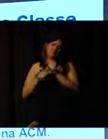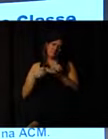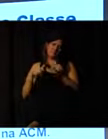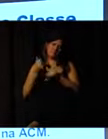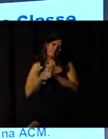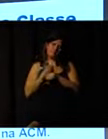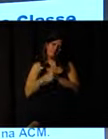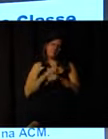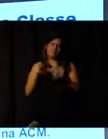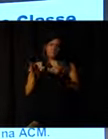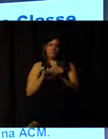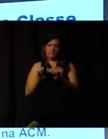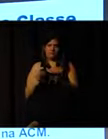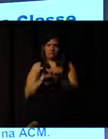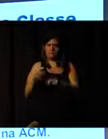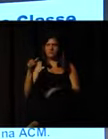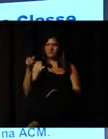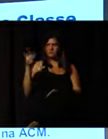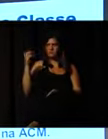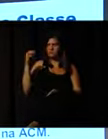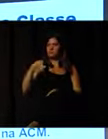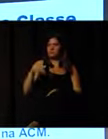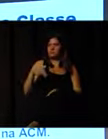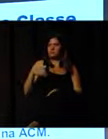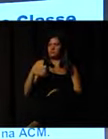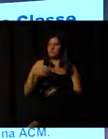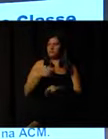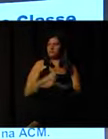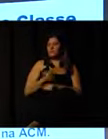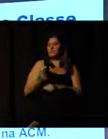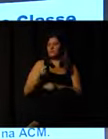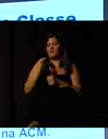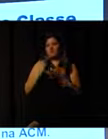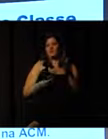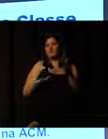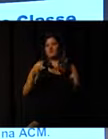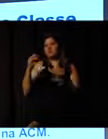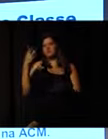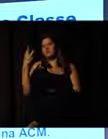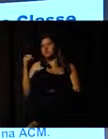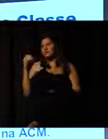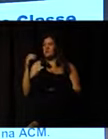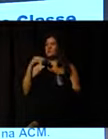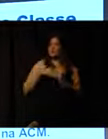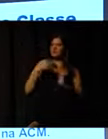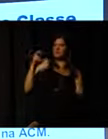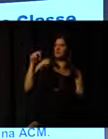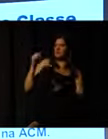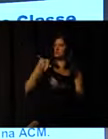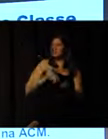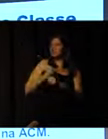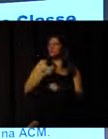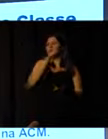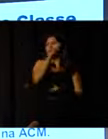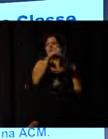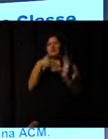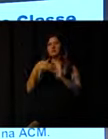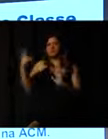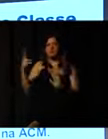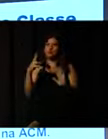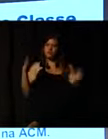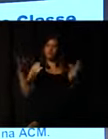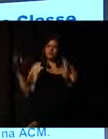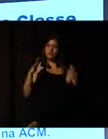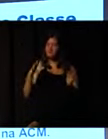Besides professional sports with ages from 30 to 50 years